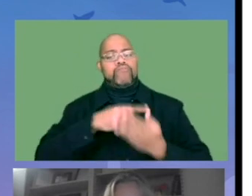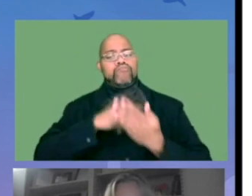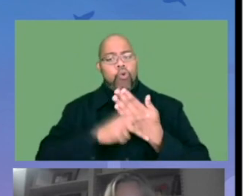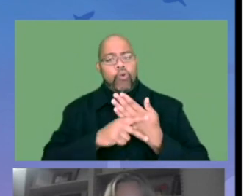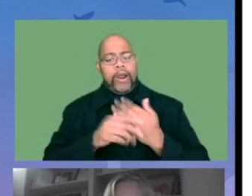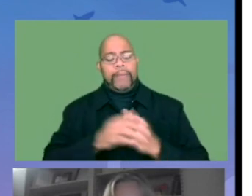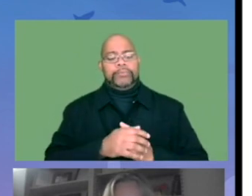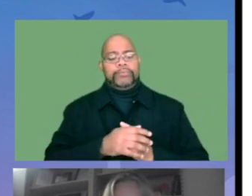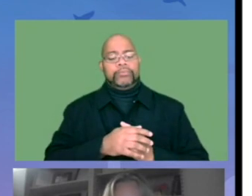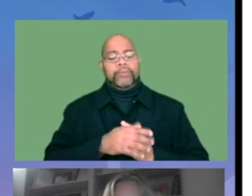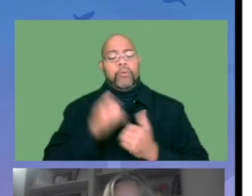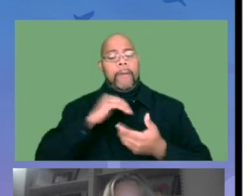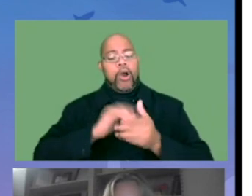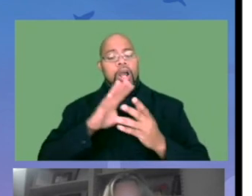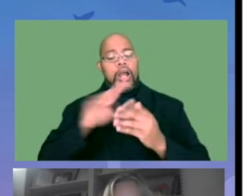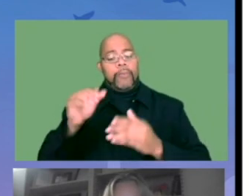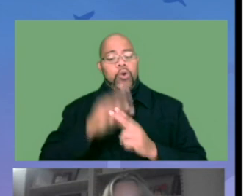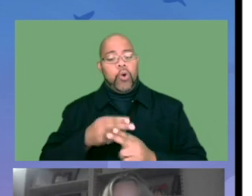professional development.